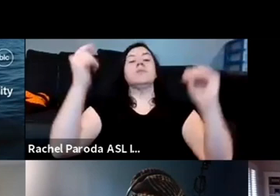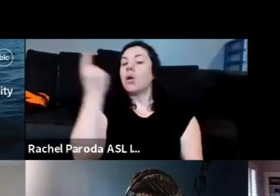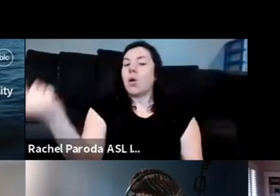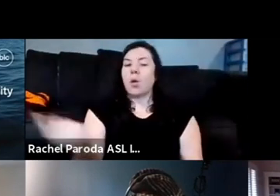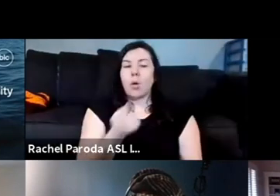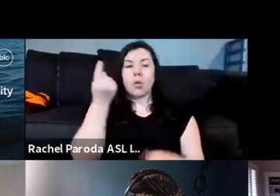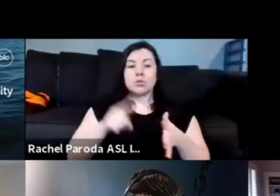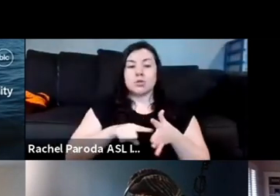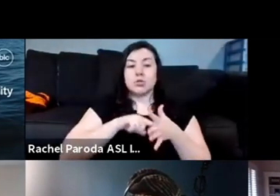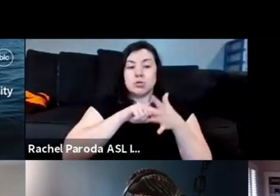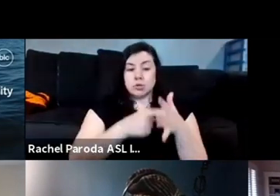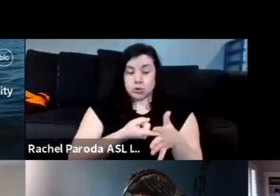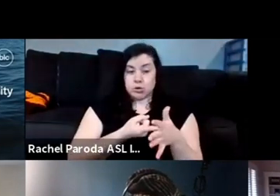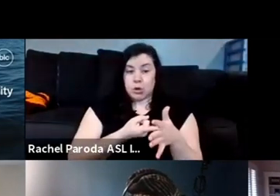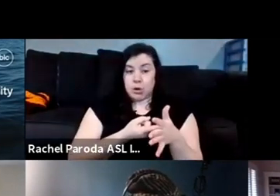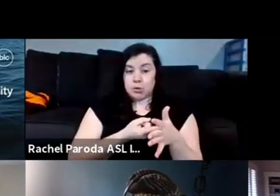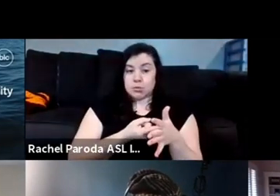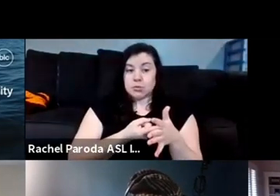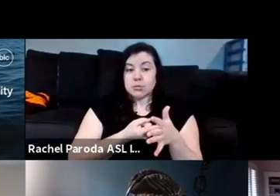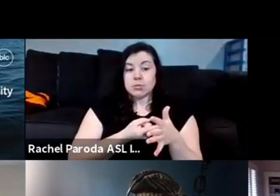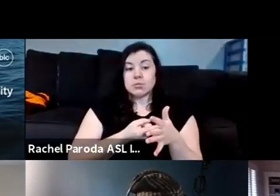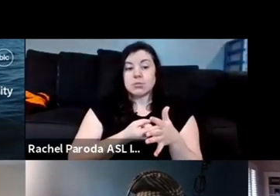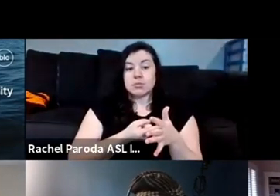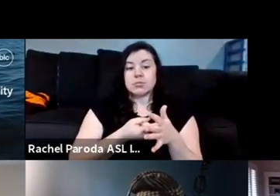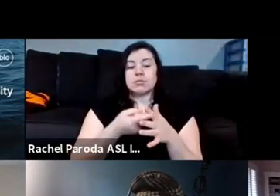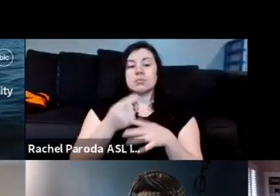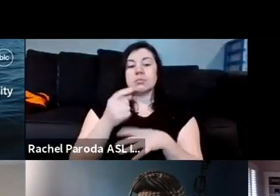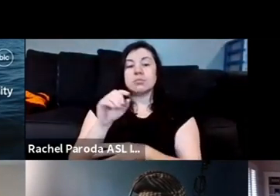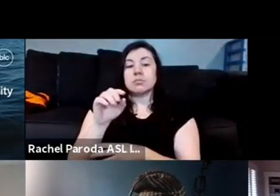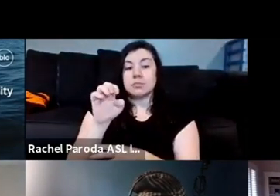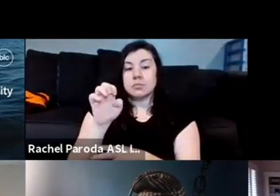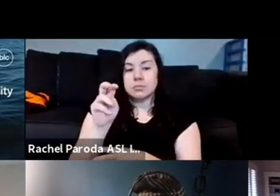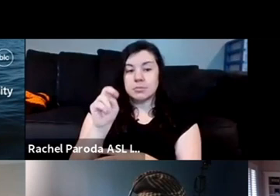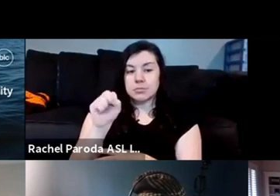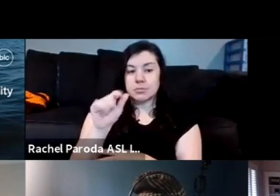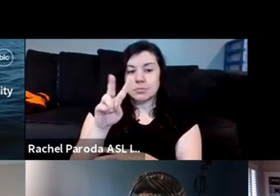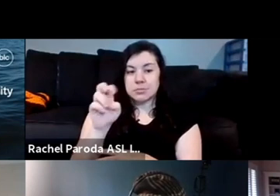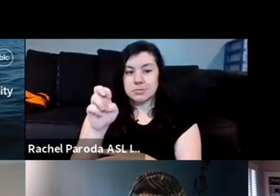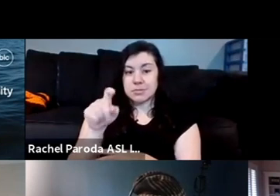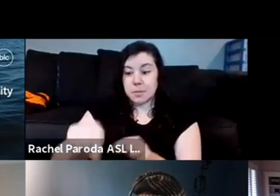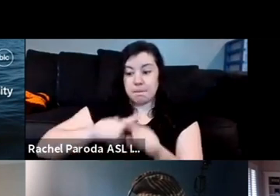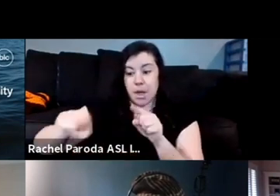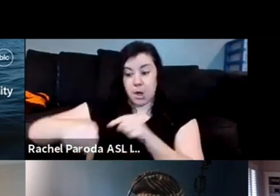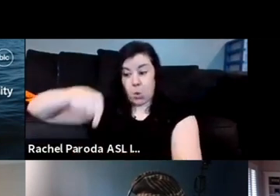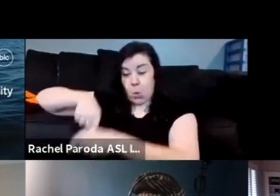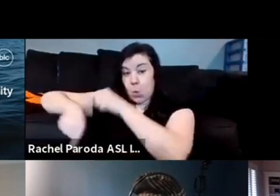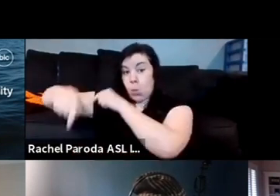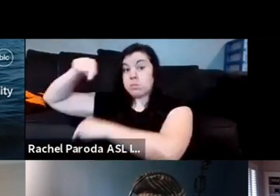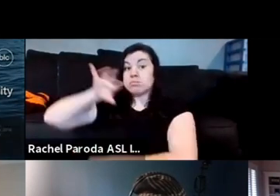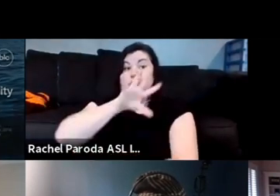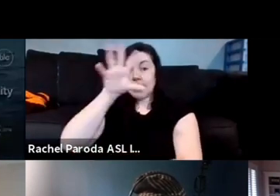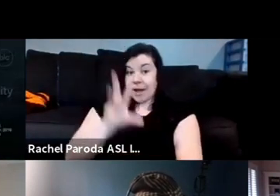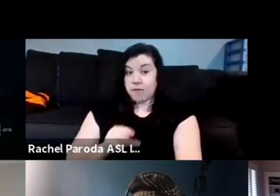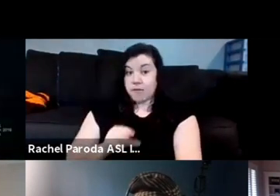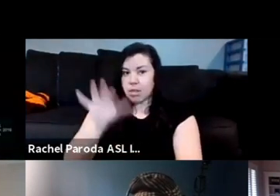with the end slaves but do we go all the way back to africa that's not a culture that we don't know we don't really know that